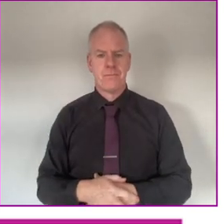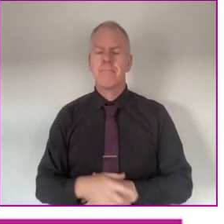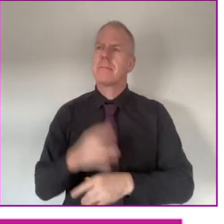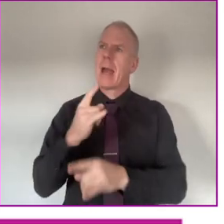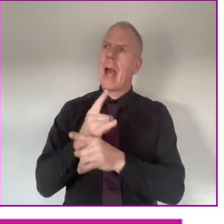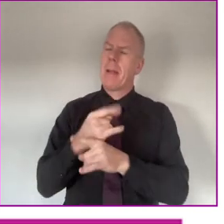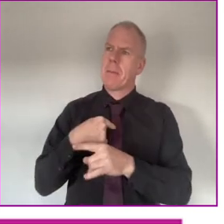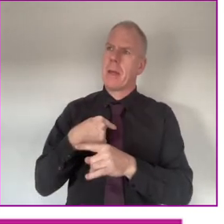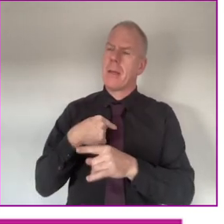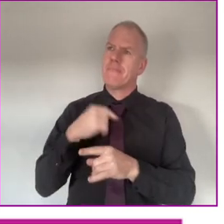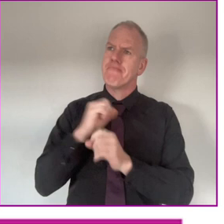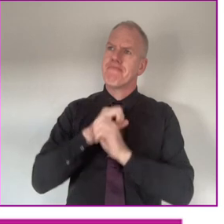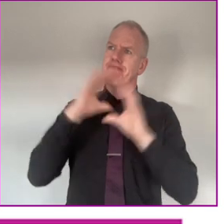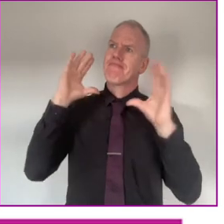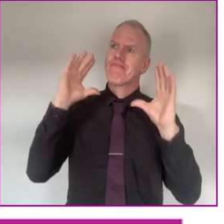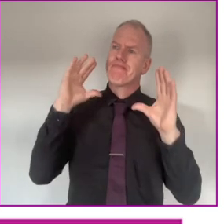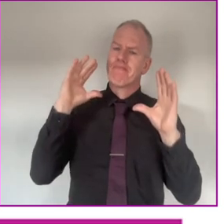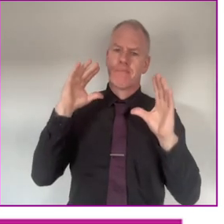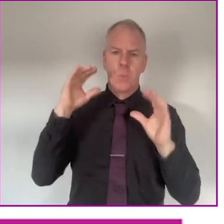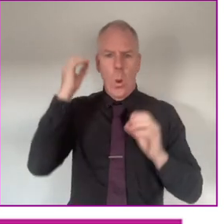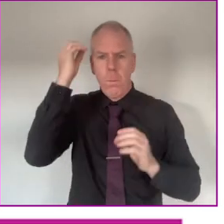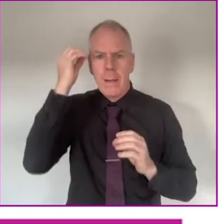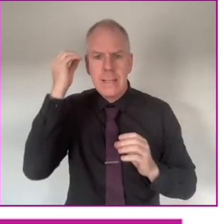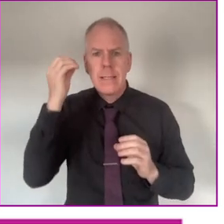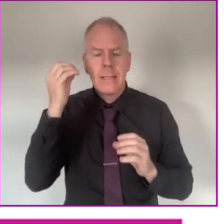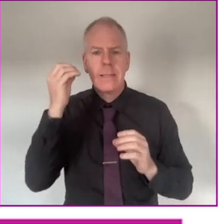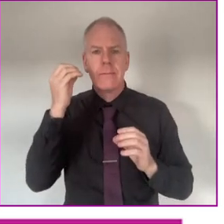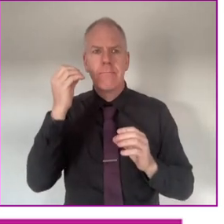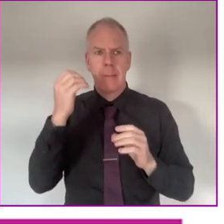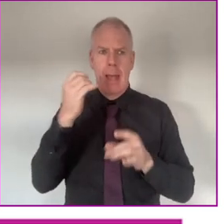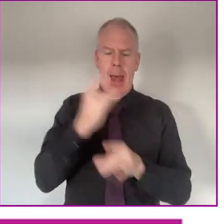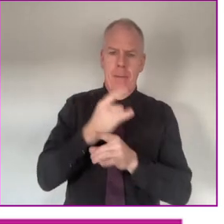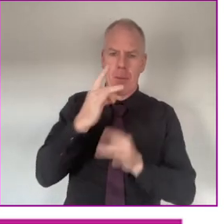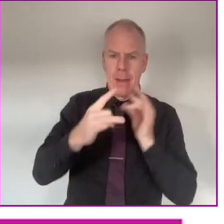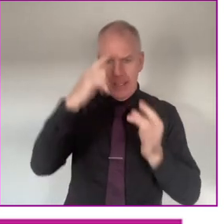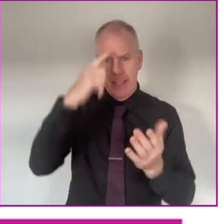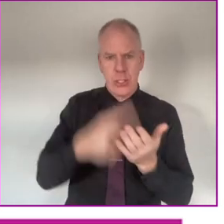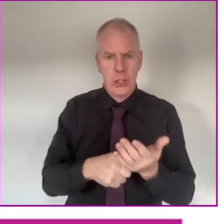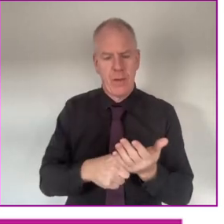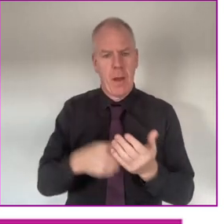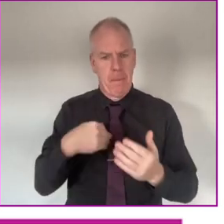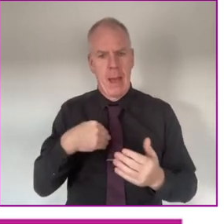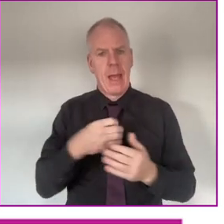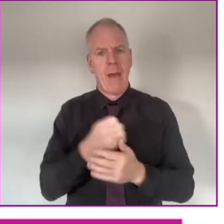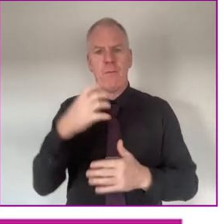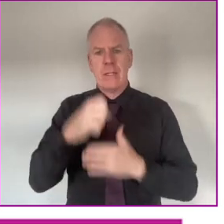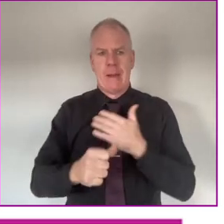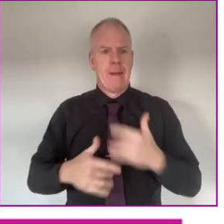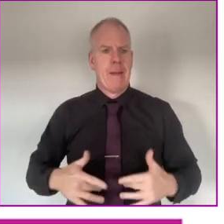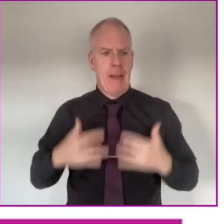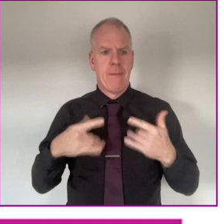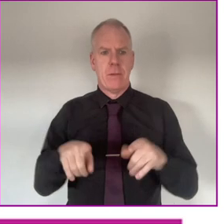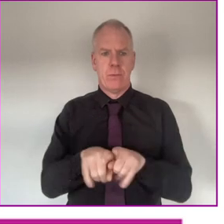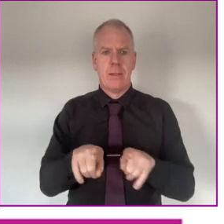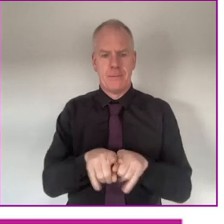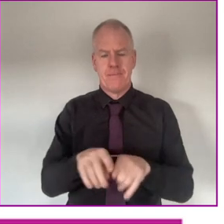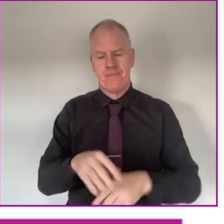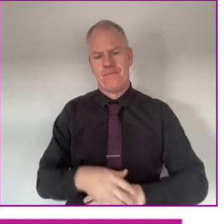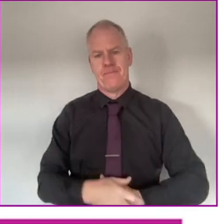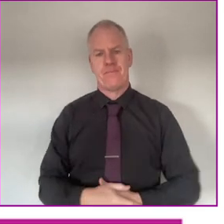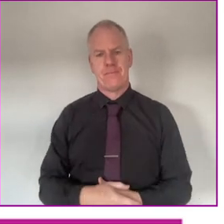This has helped me, my opinions, and making decisions in my everyday life too.